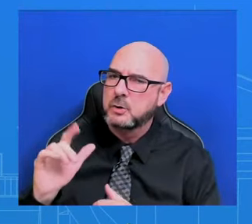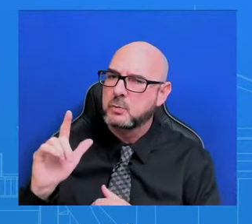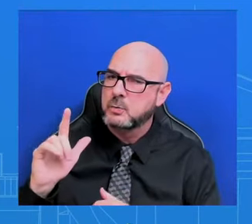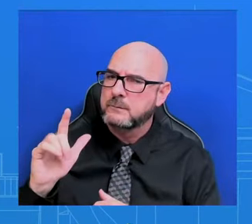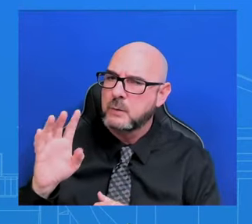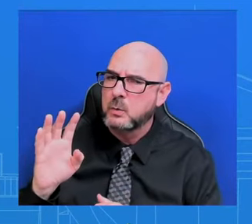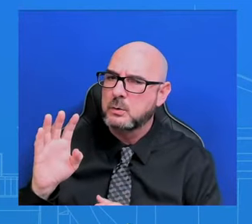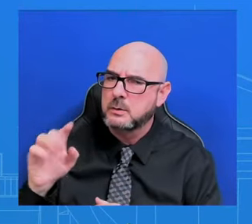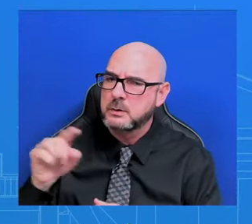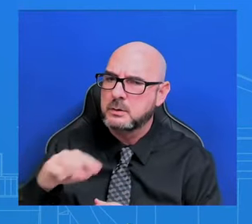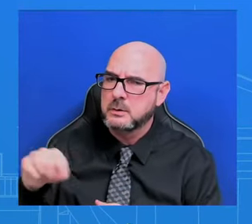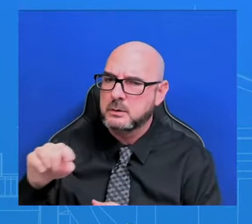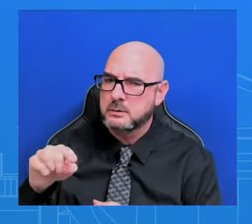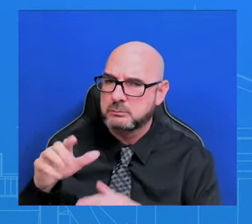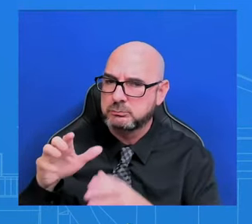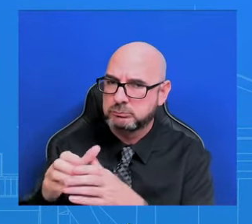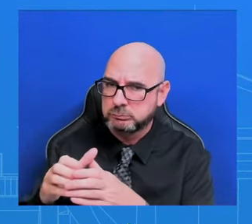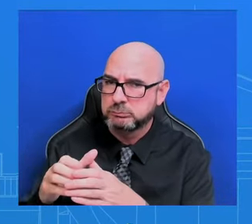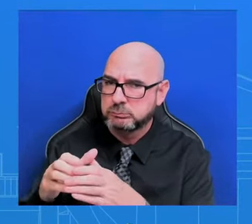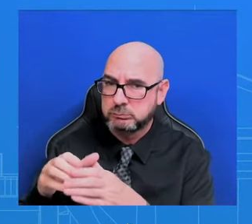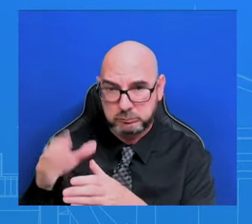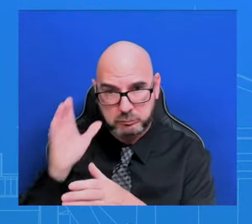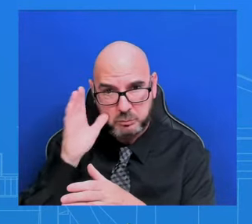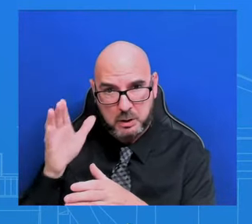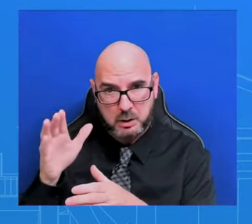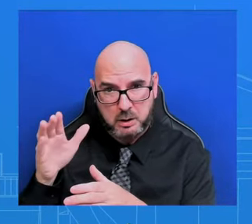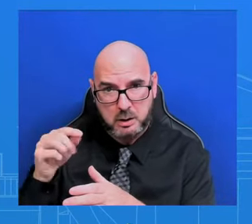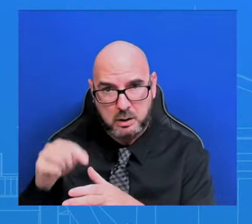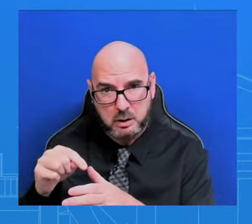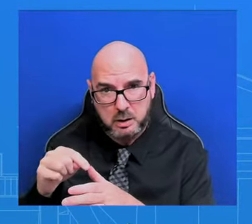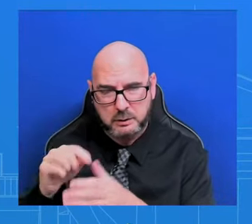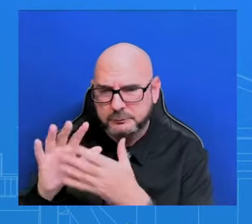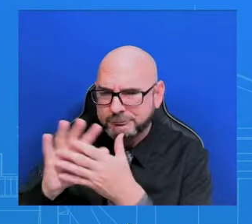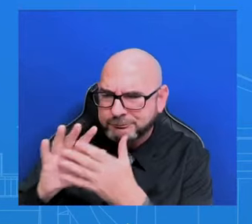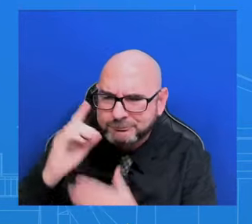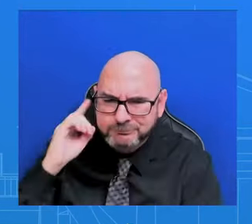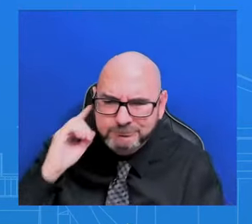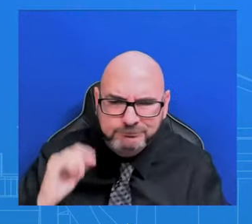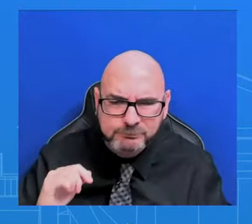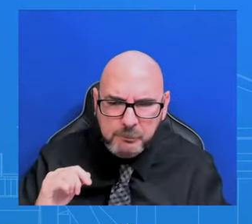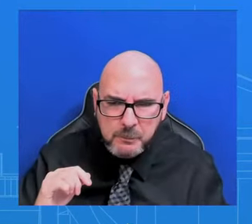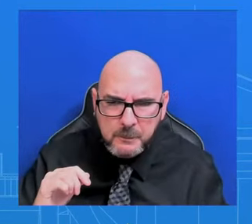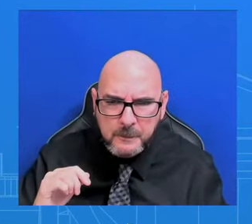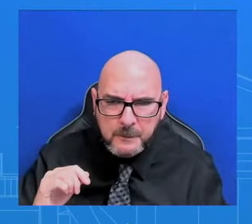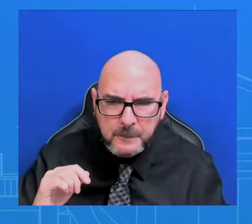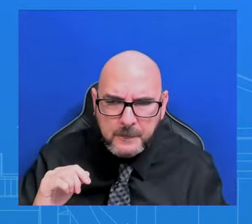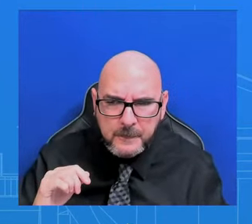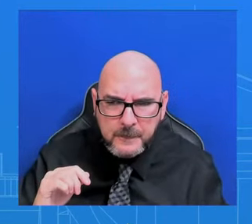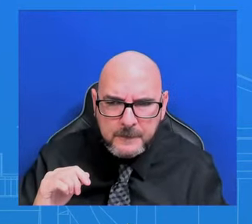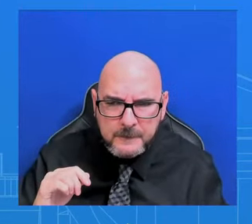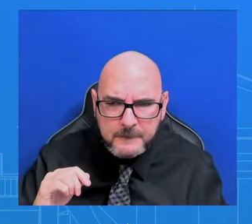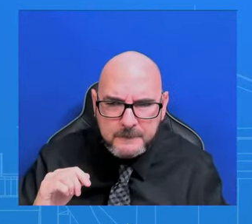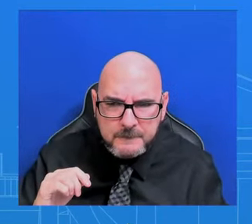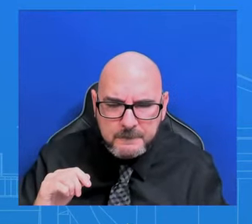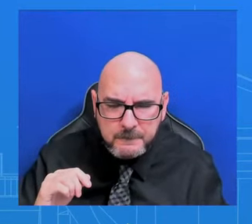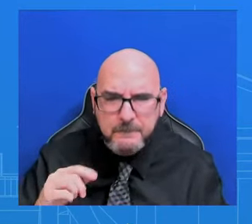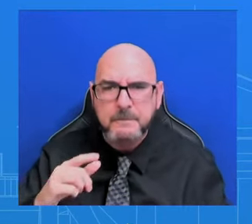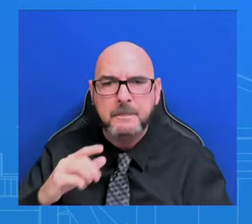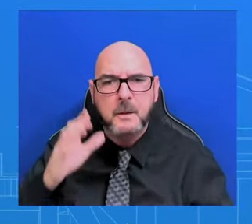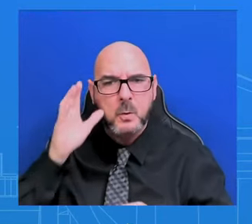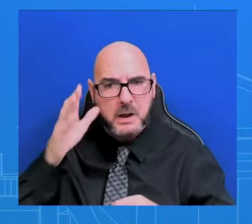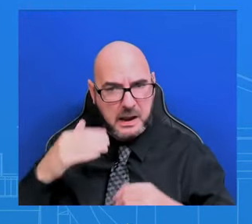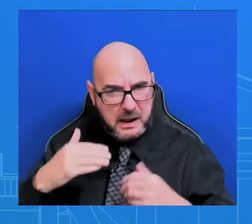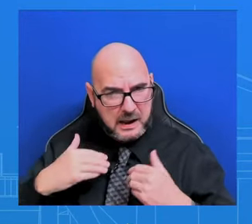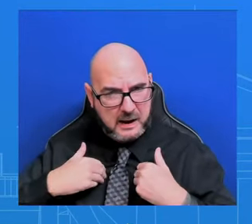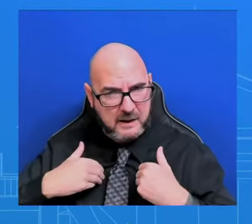how Israel may view where we are in the war now to have a catastrophic incident like that? Only the